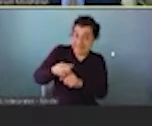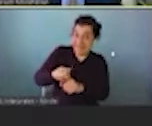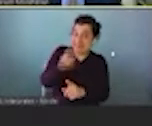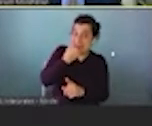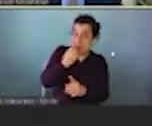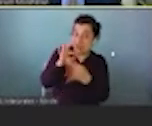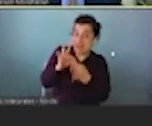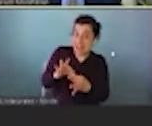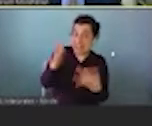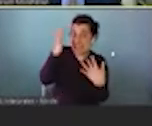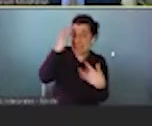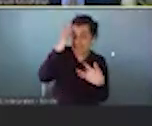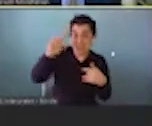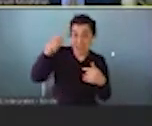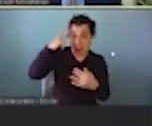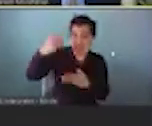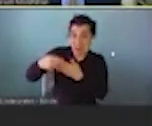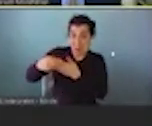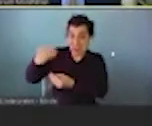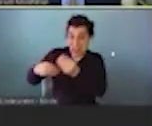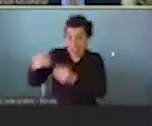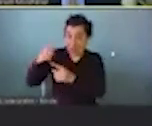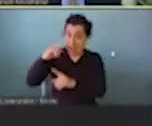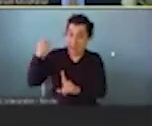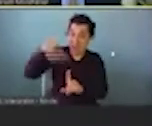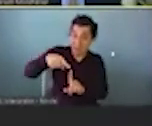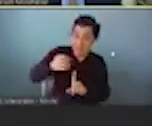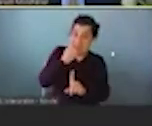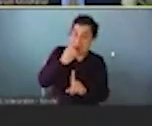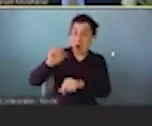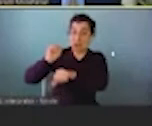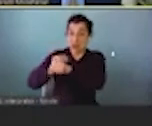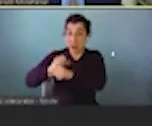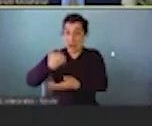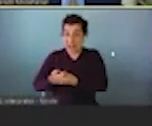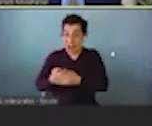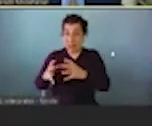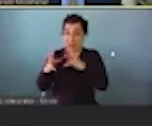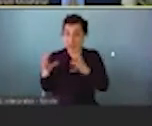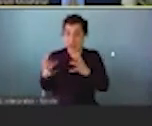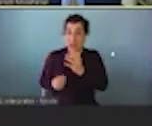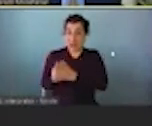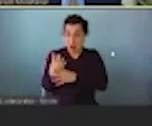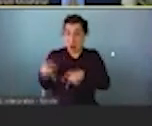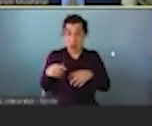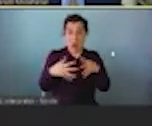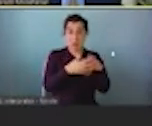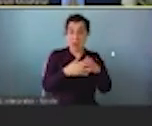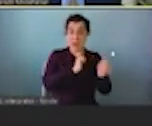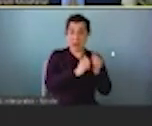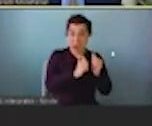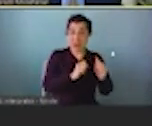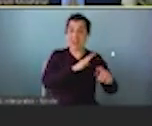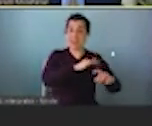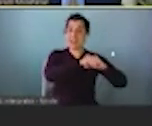about strained government budgets, if we start to talk about jobs and economic growth and American competitiveness on the